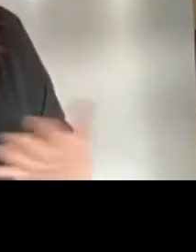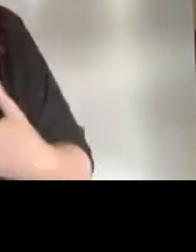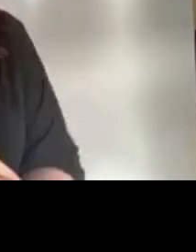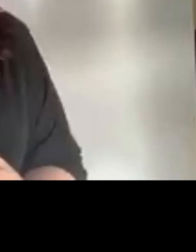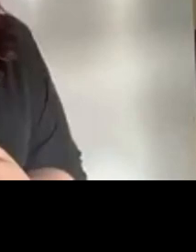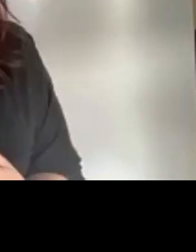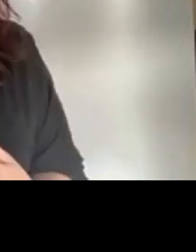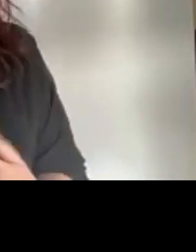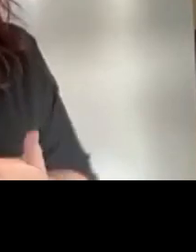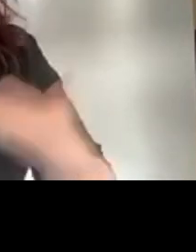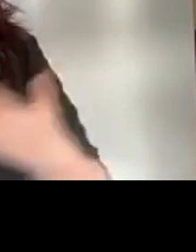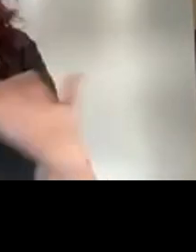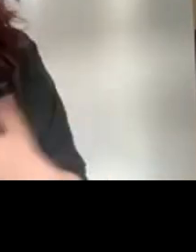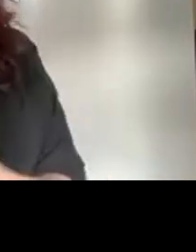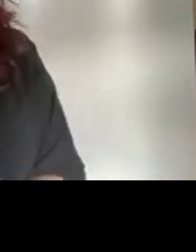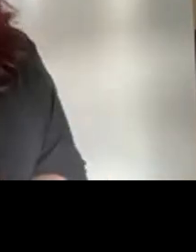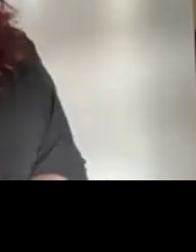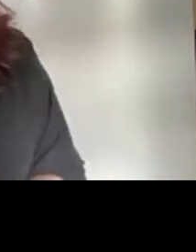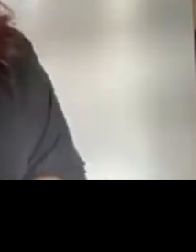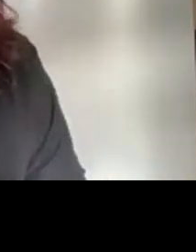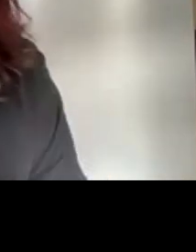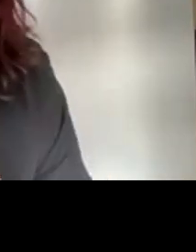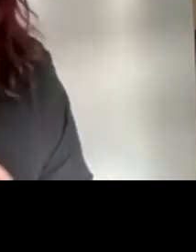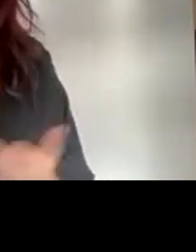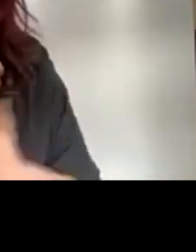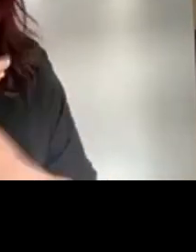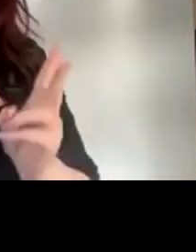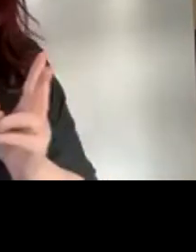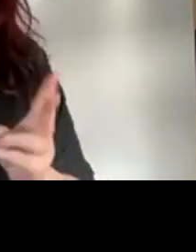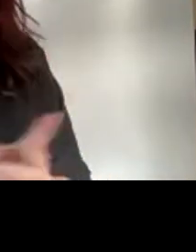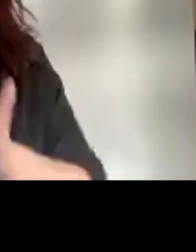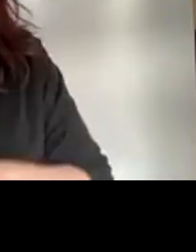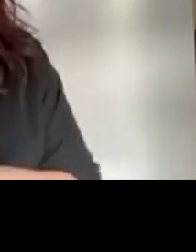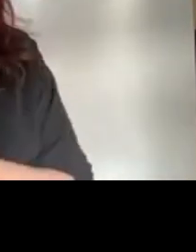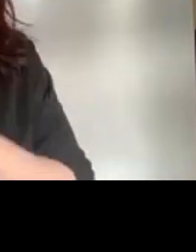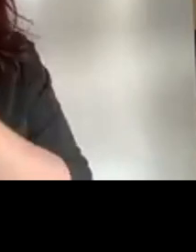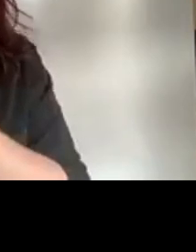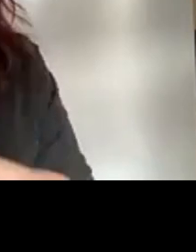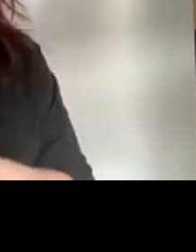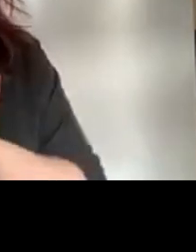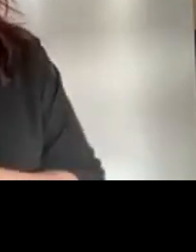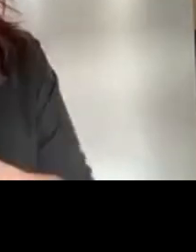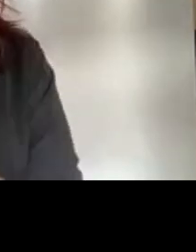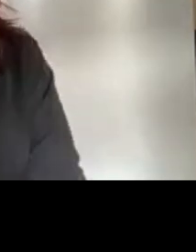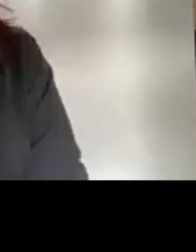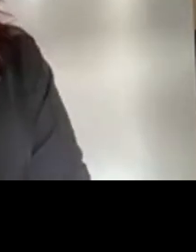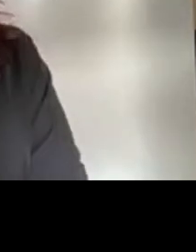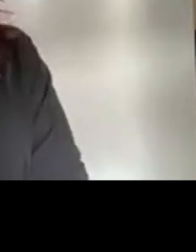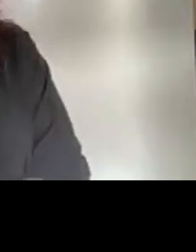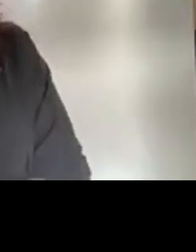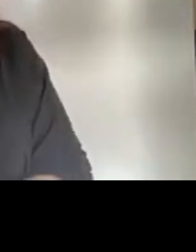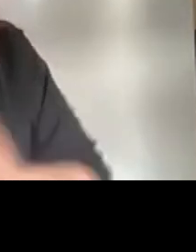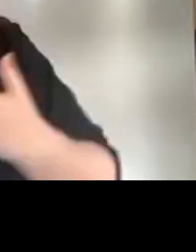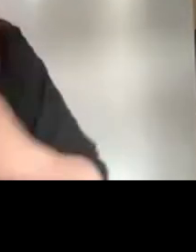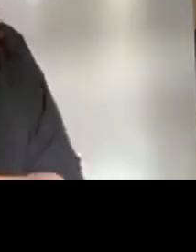BSL interpreter to ask your question please just say so in the chat just when you put your question up say you would like